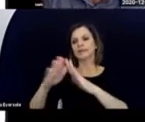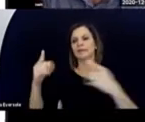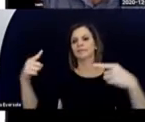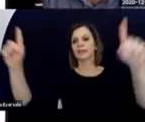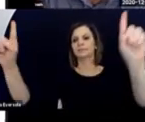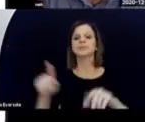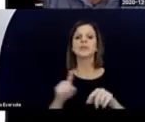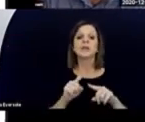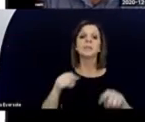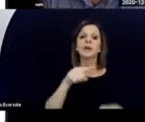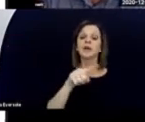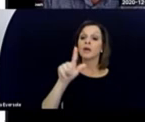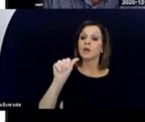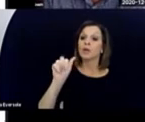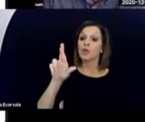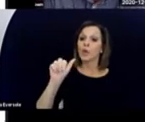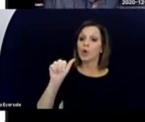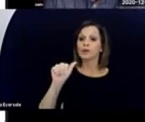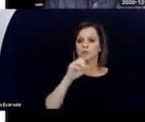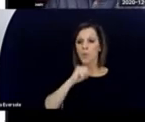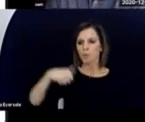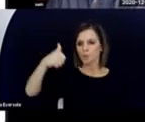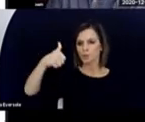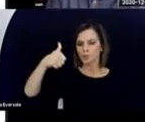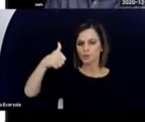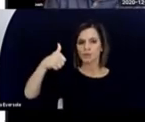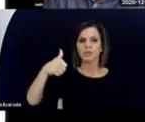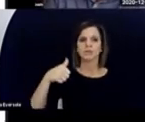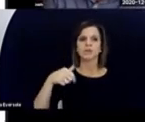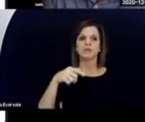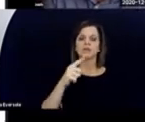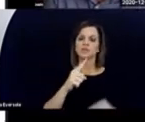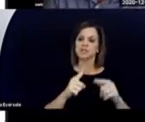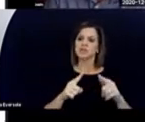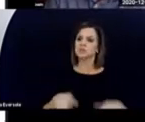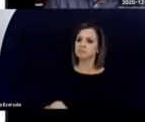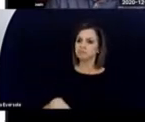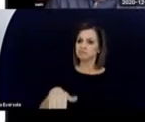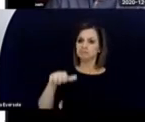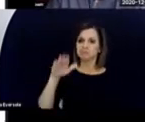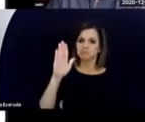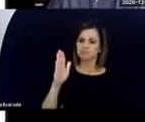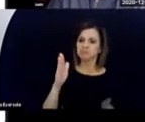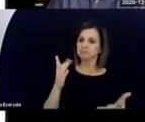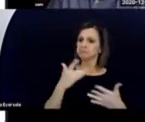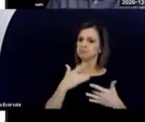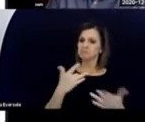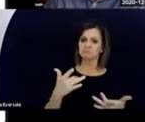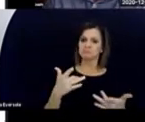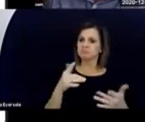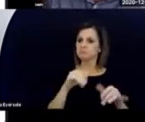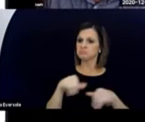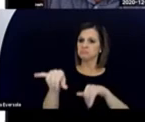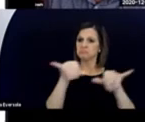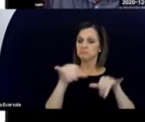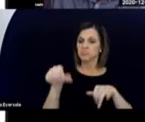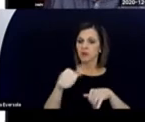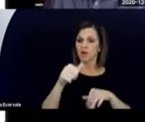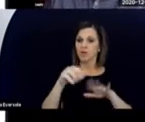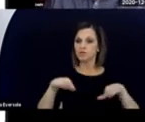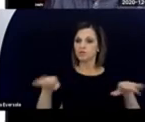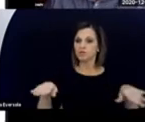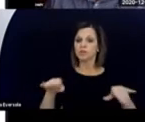Laura was developing normally. And at the age of two, she got scarlet fever